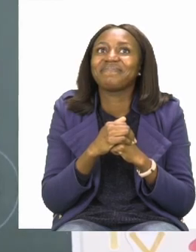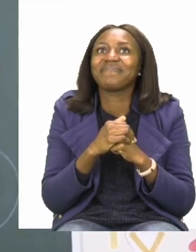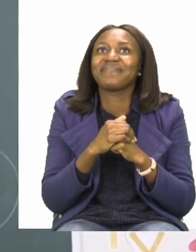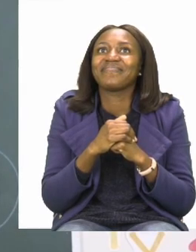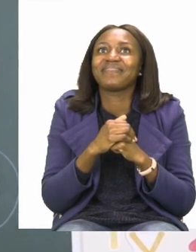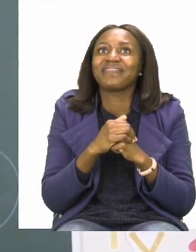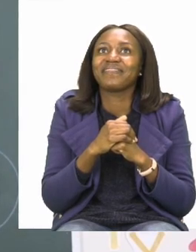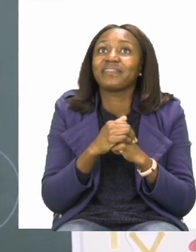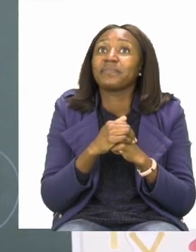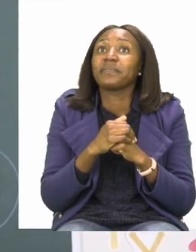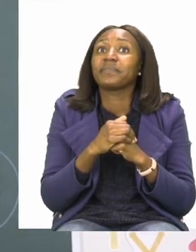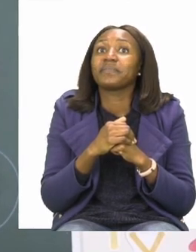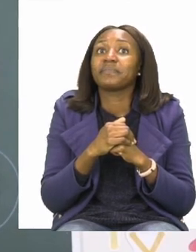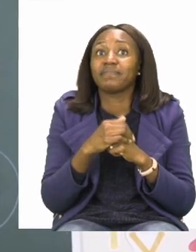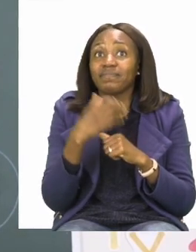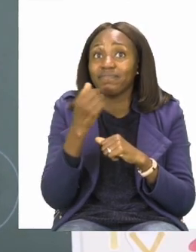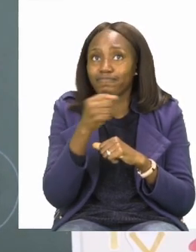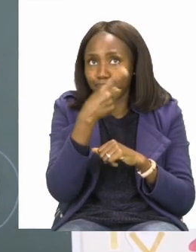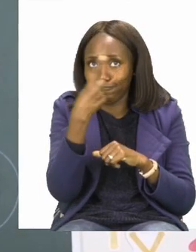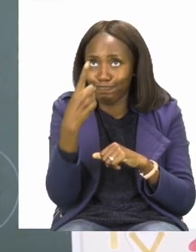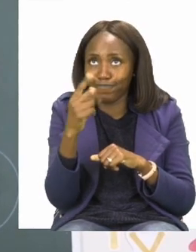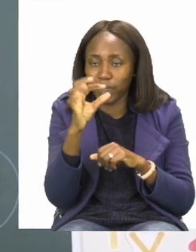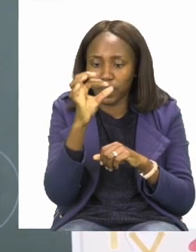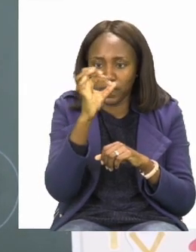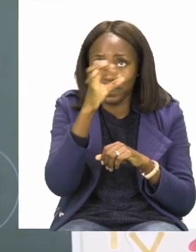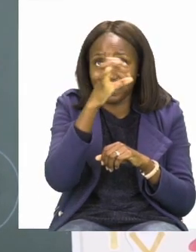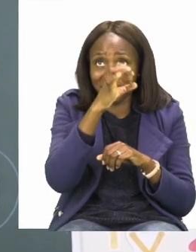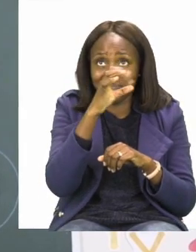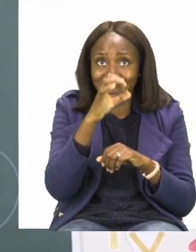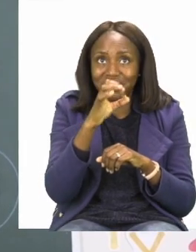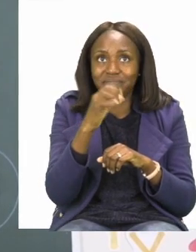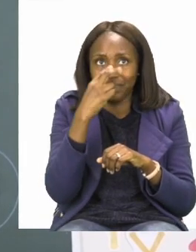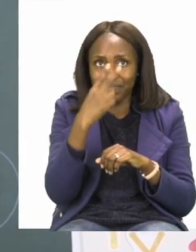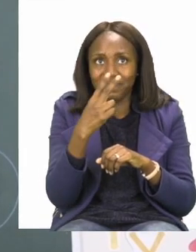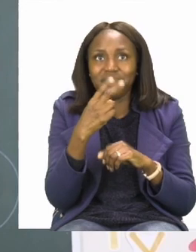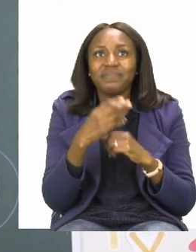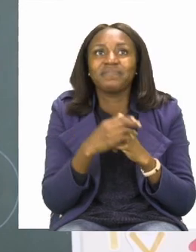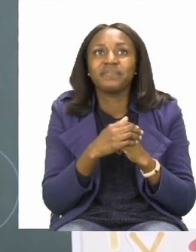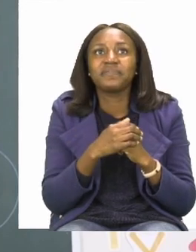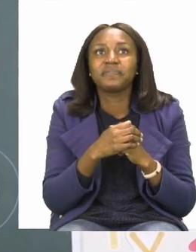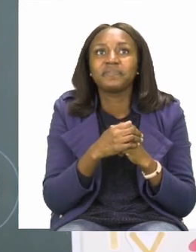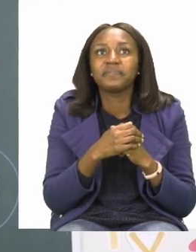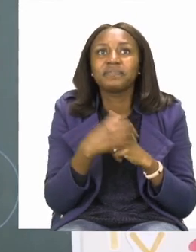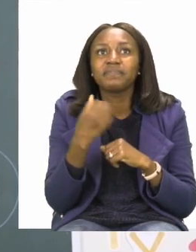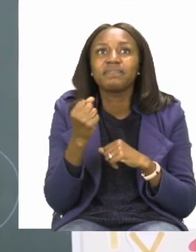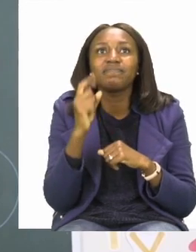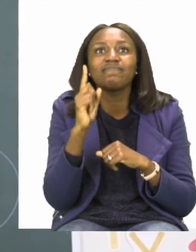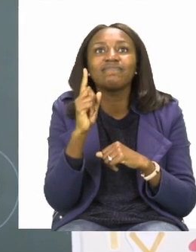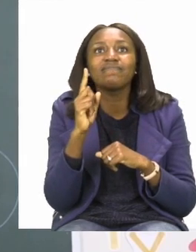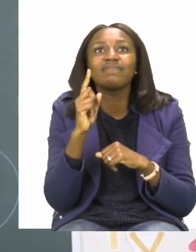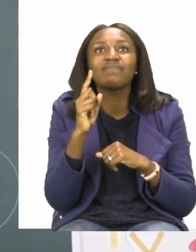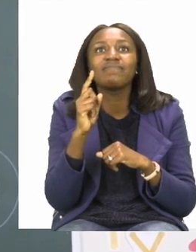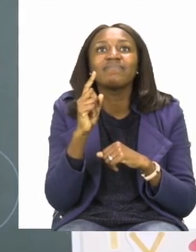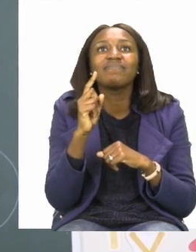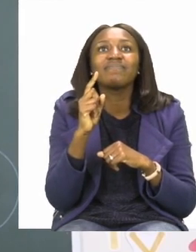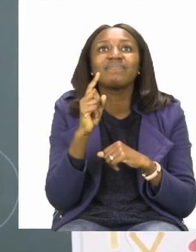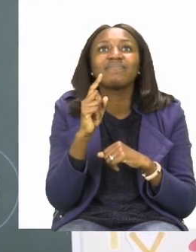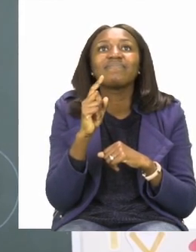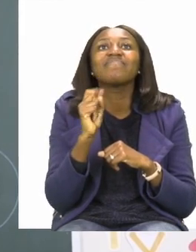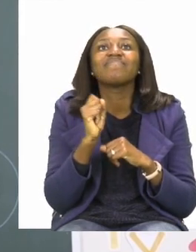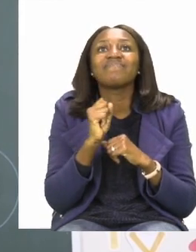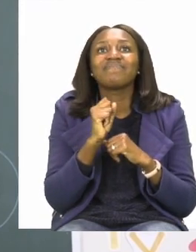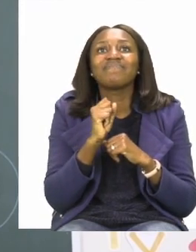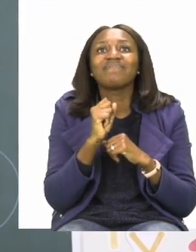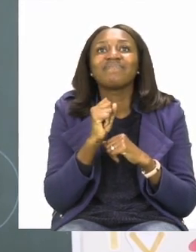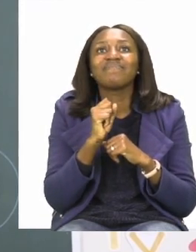Then, we have our counter. Now, there's a beautiful counter that we have right here. And